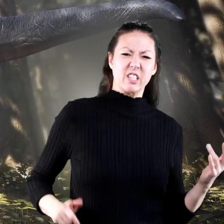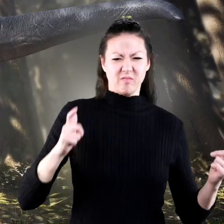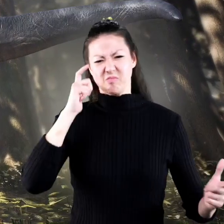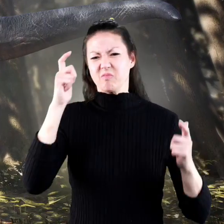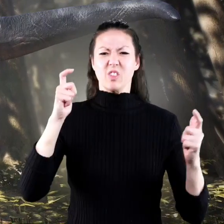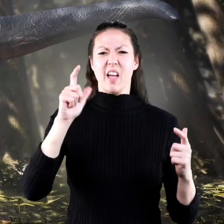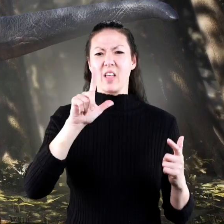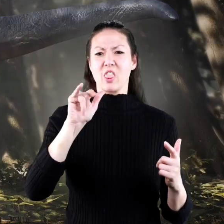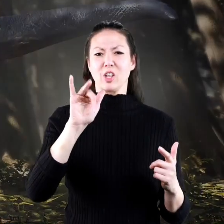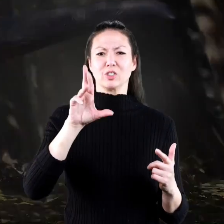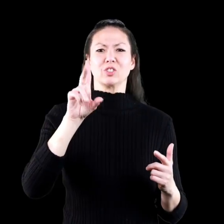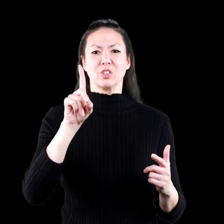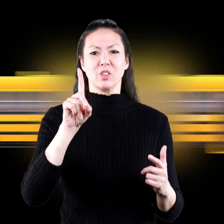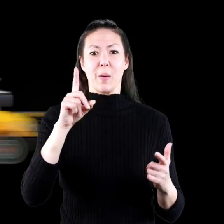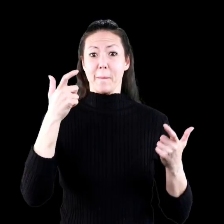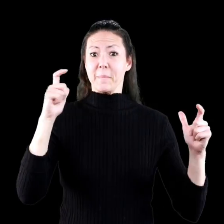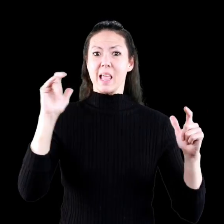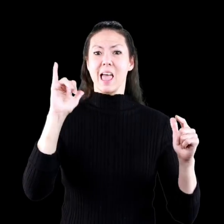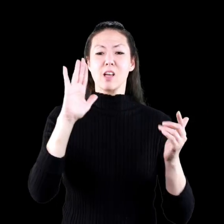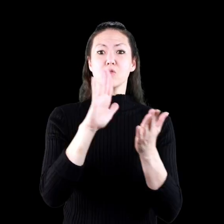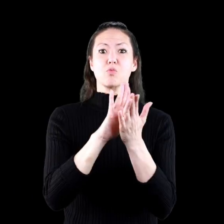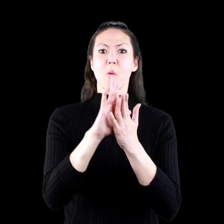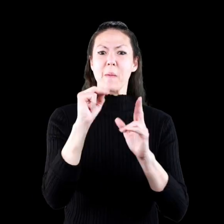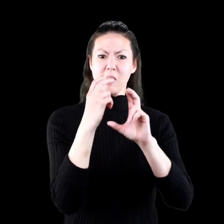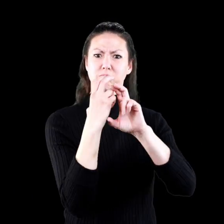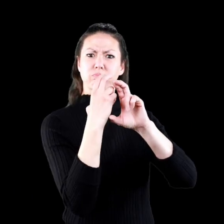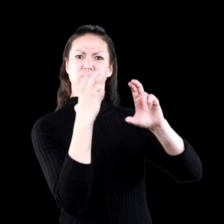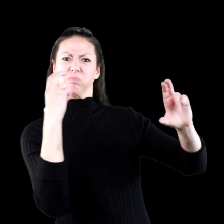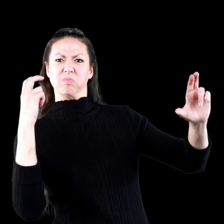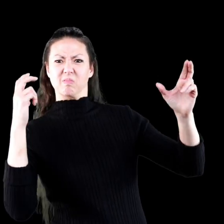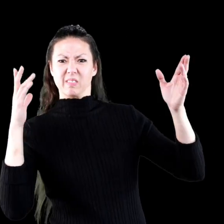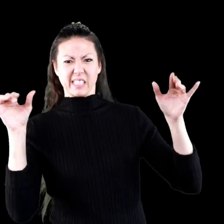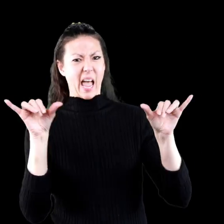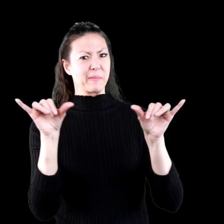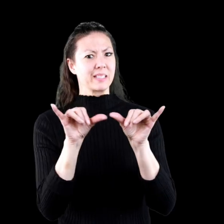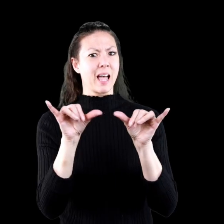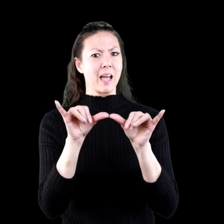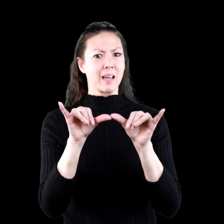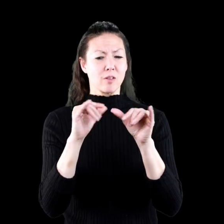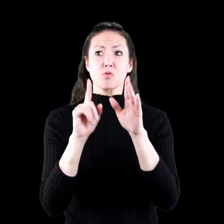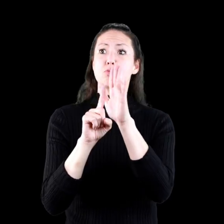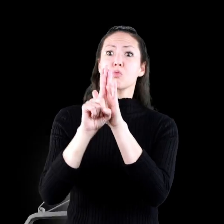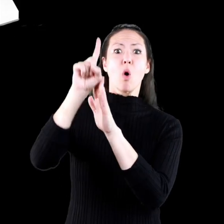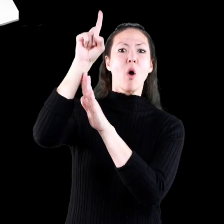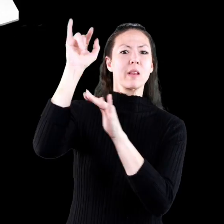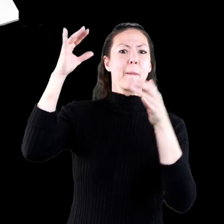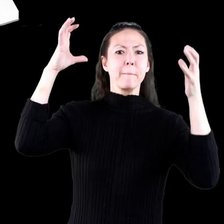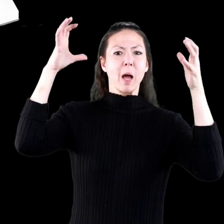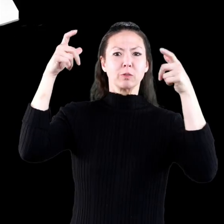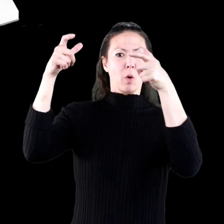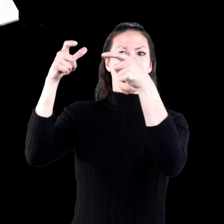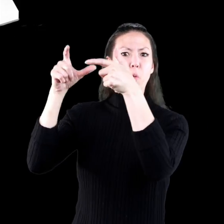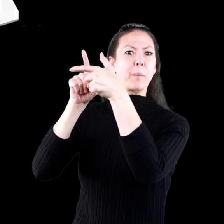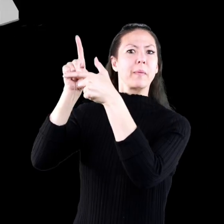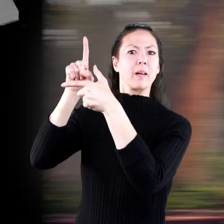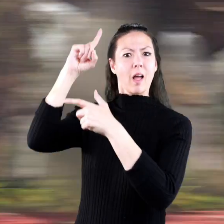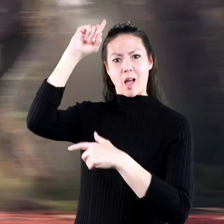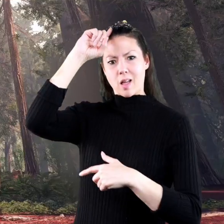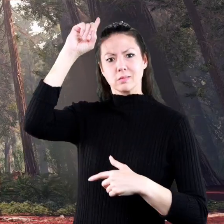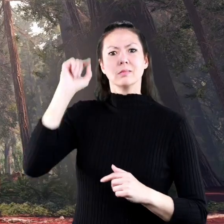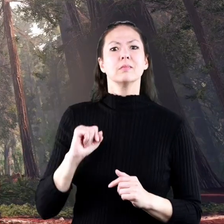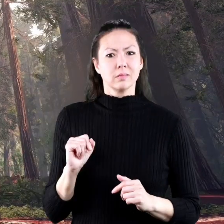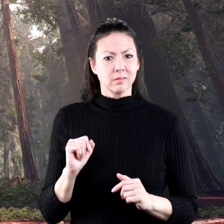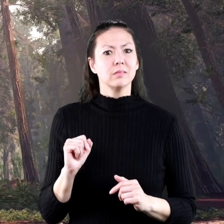king of the tyrant lizards it was as long as a school bus and taller than a basketball hoop